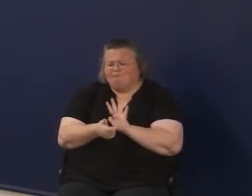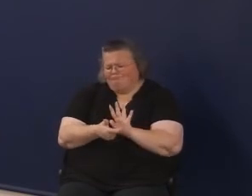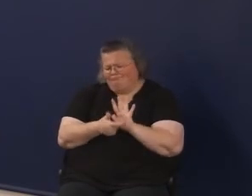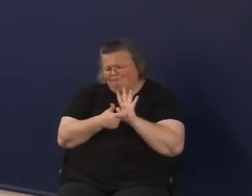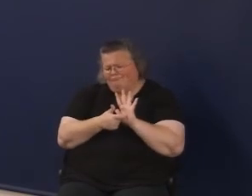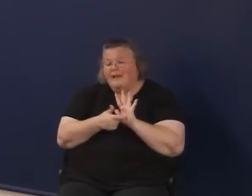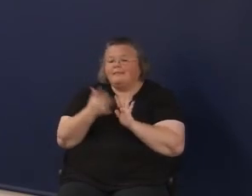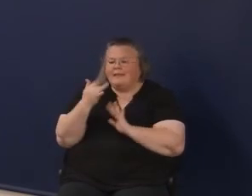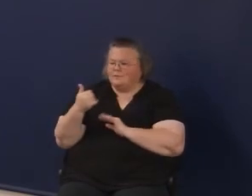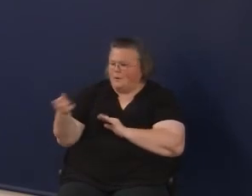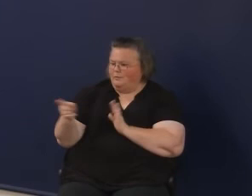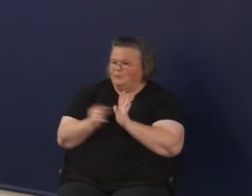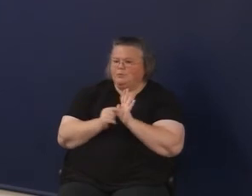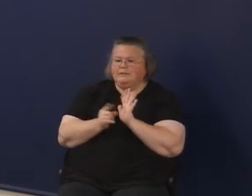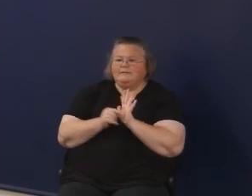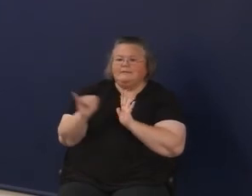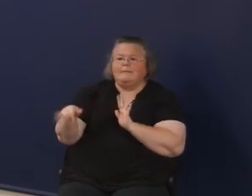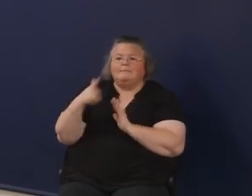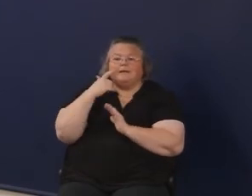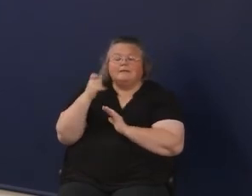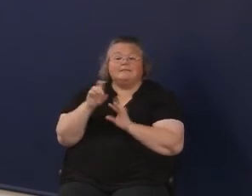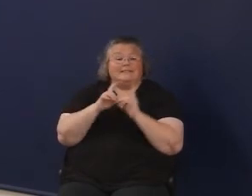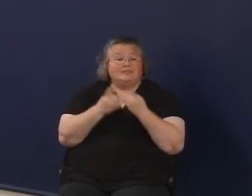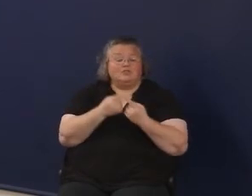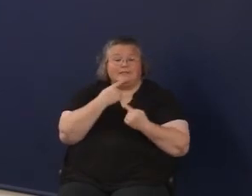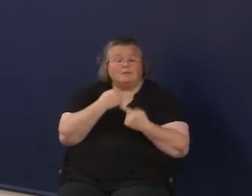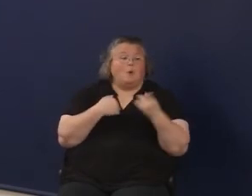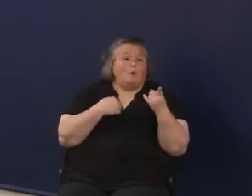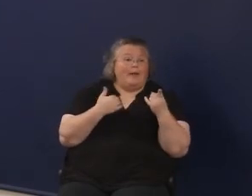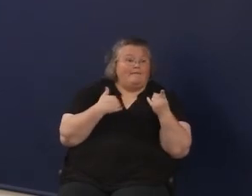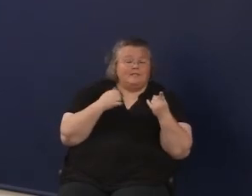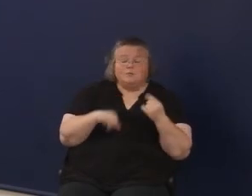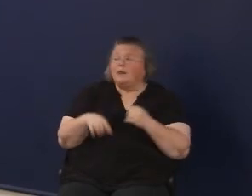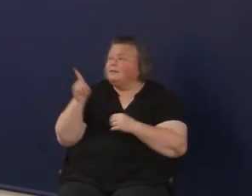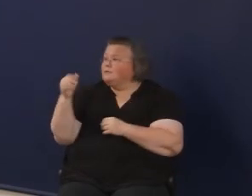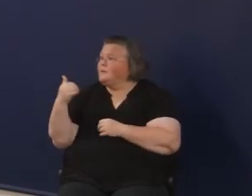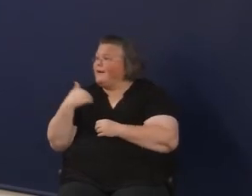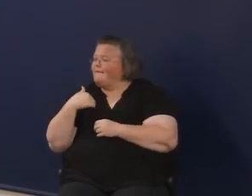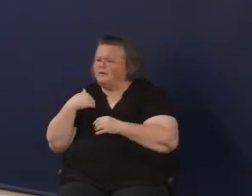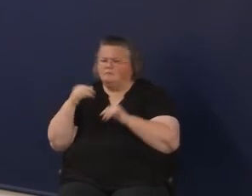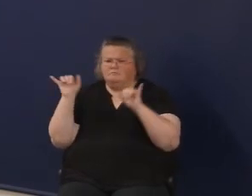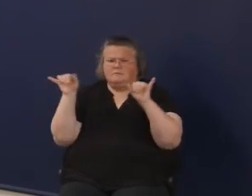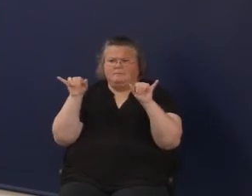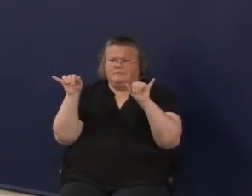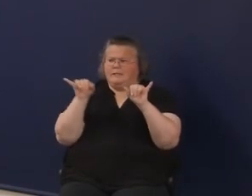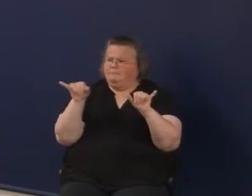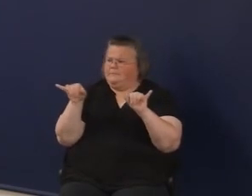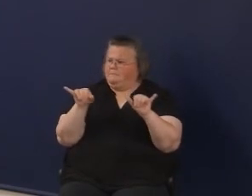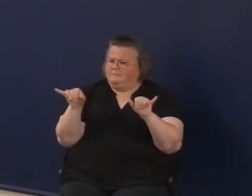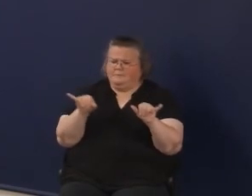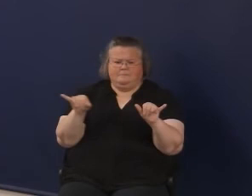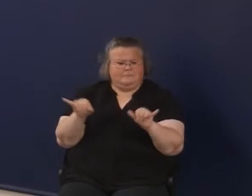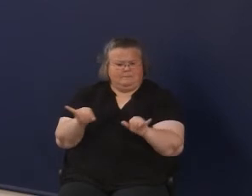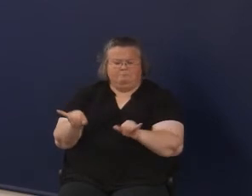came out, because those districts said, well, we've got that one, and we've got that one, and these were the ones that were common to everybody. So it's a good place to